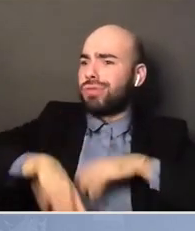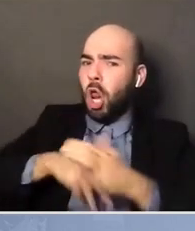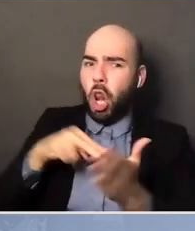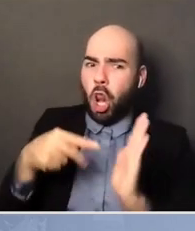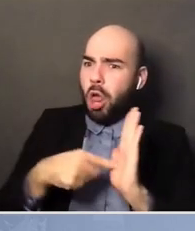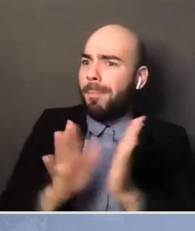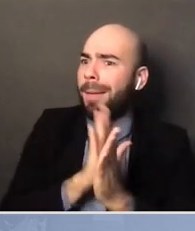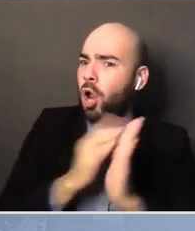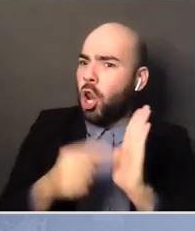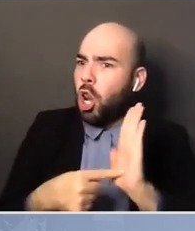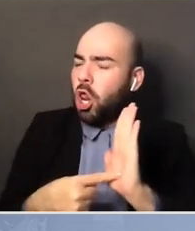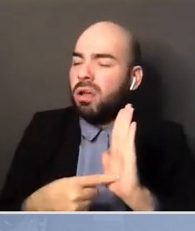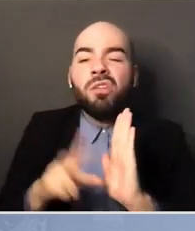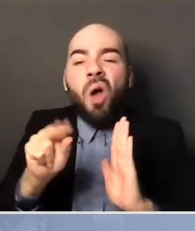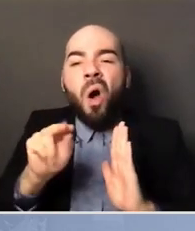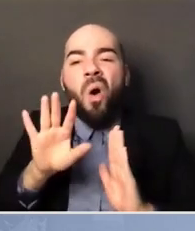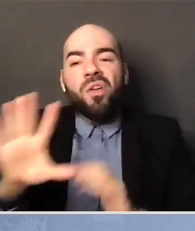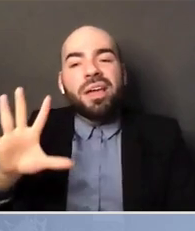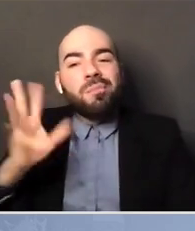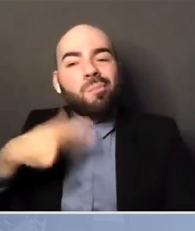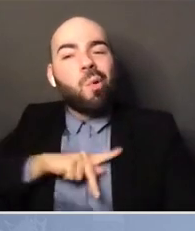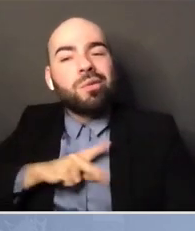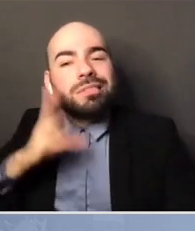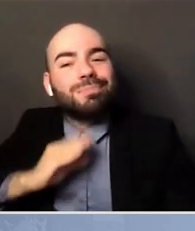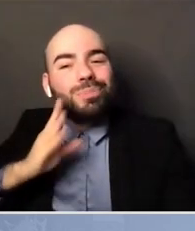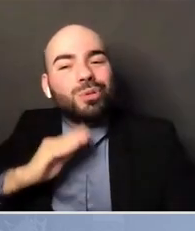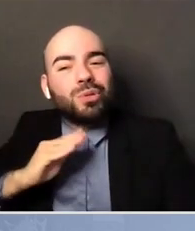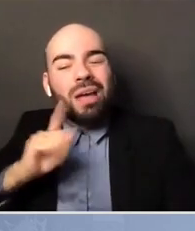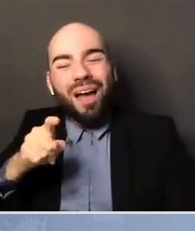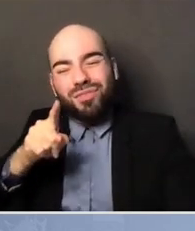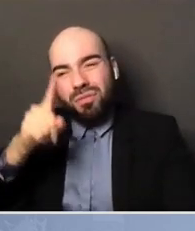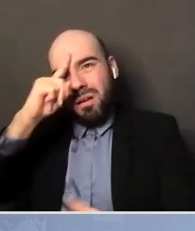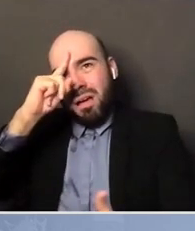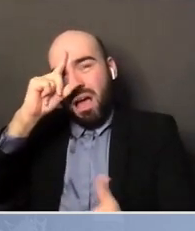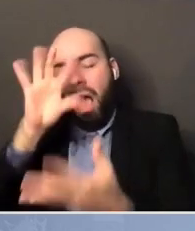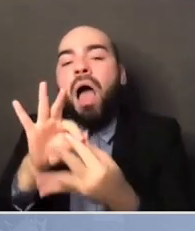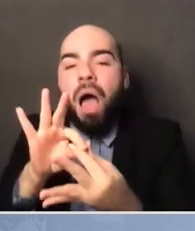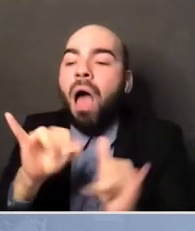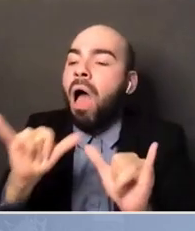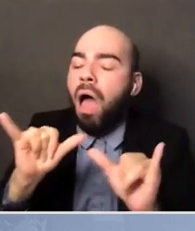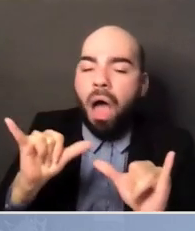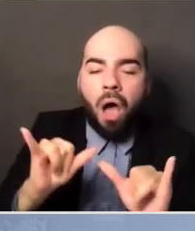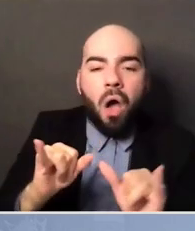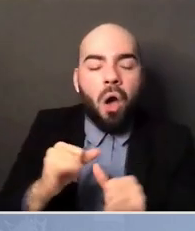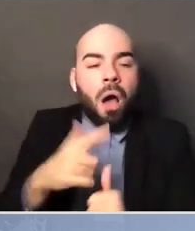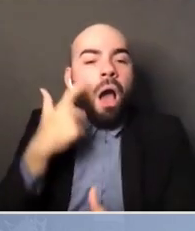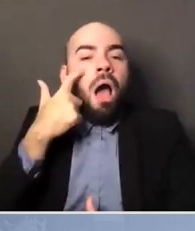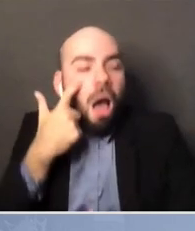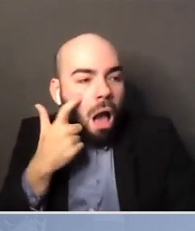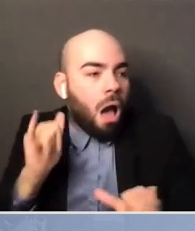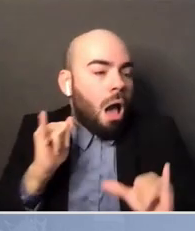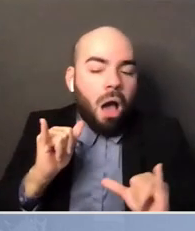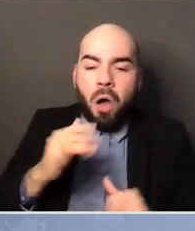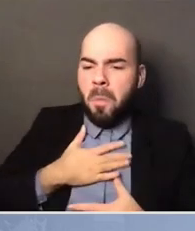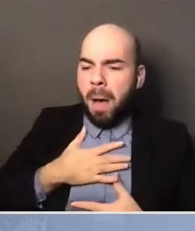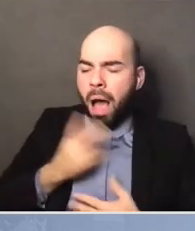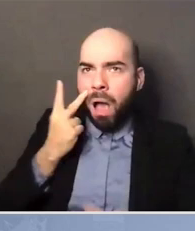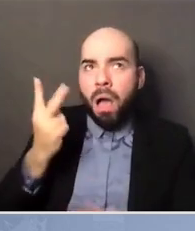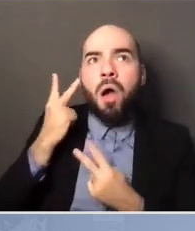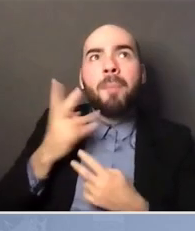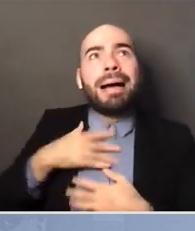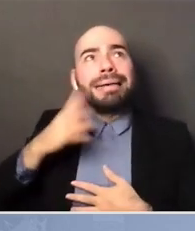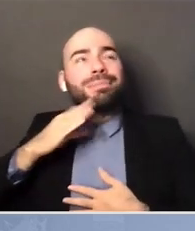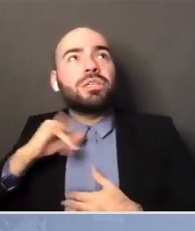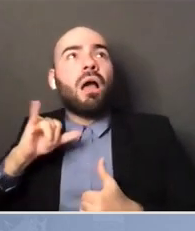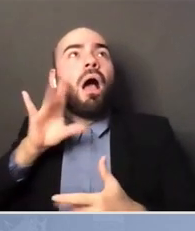them. Right. So, you know, they're reading about stuff that has nothing to do with what